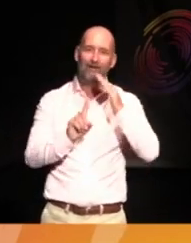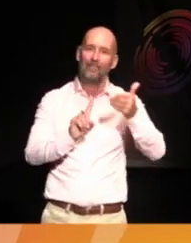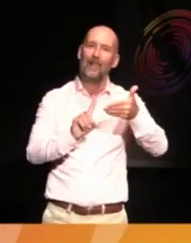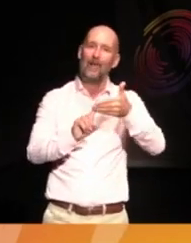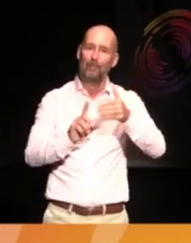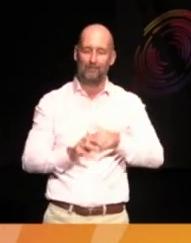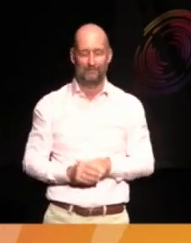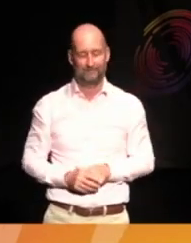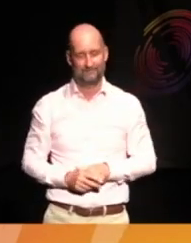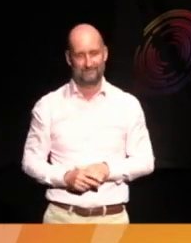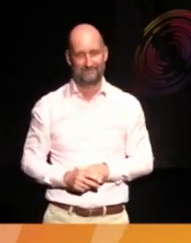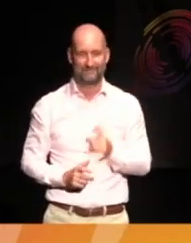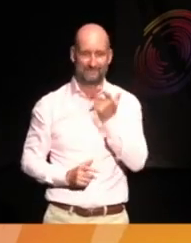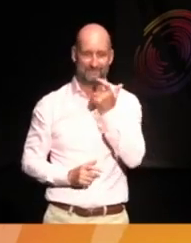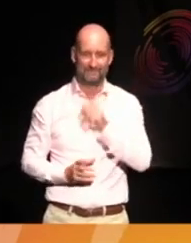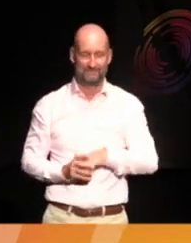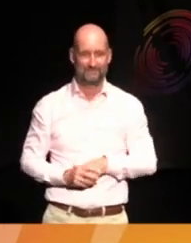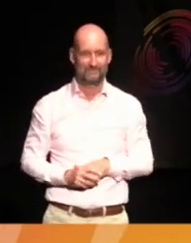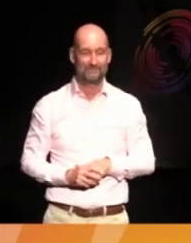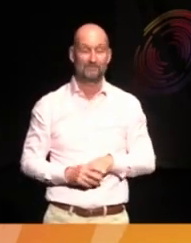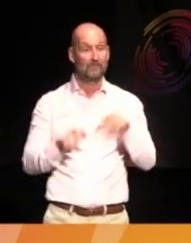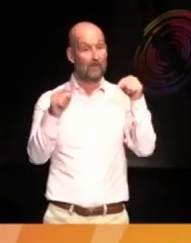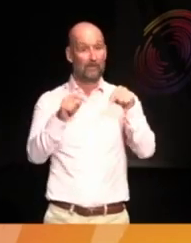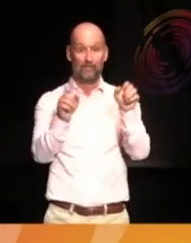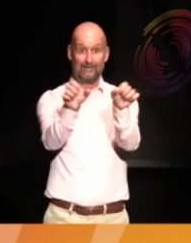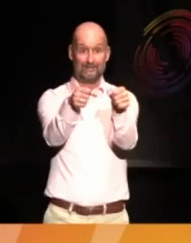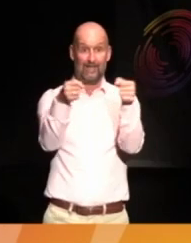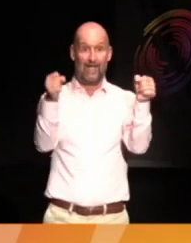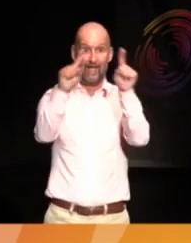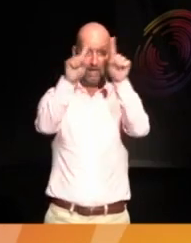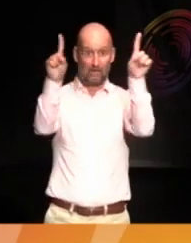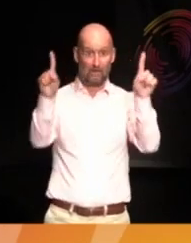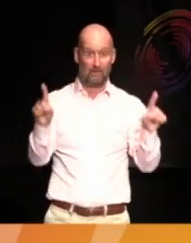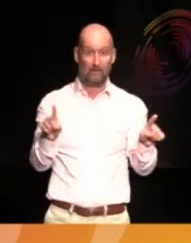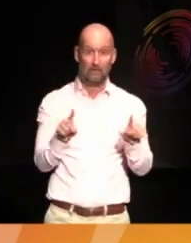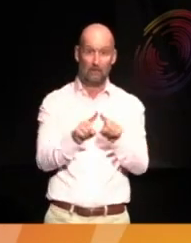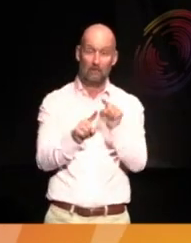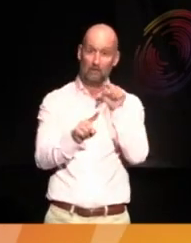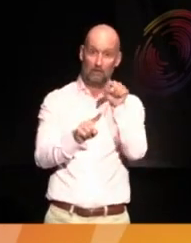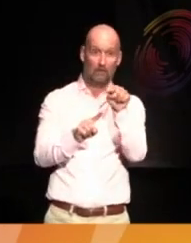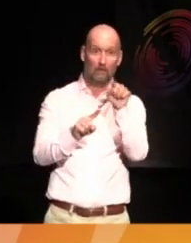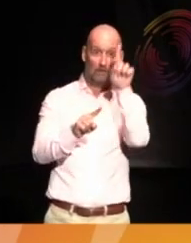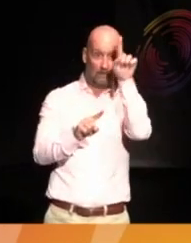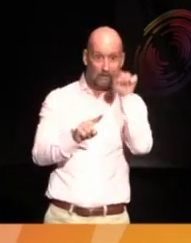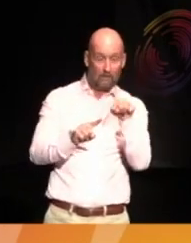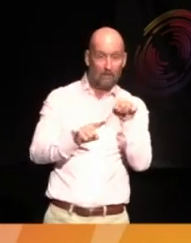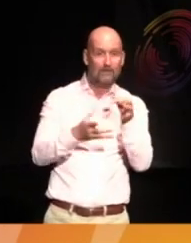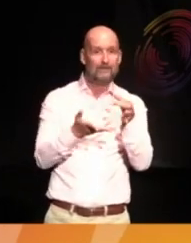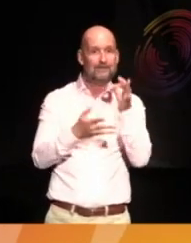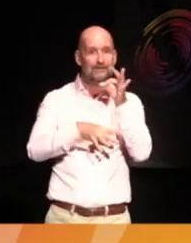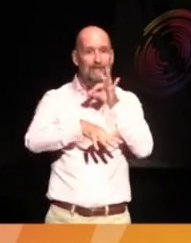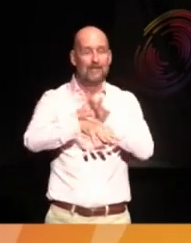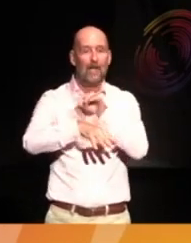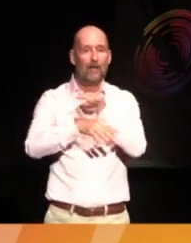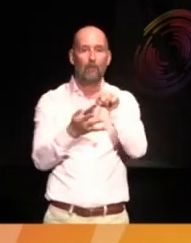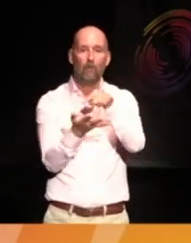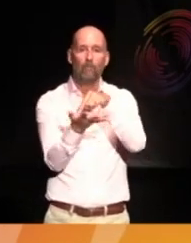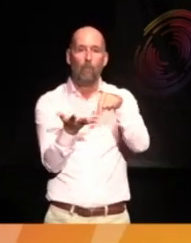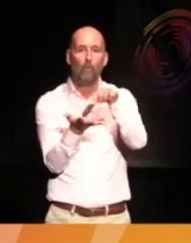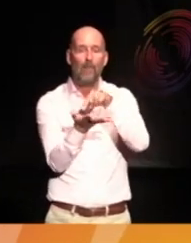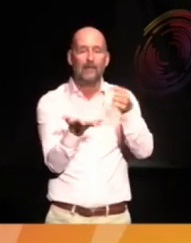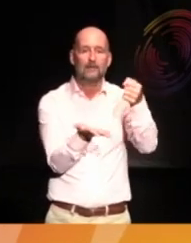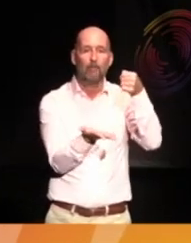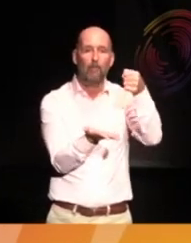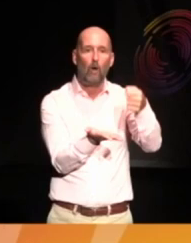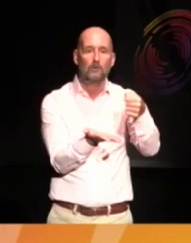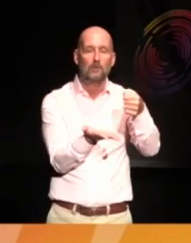Okay. In this case, reliloquy, tea time, four plates, four mugs,